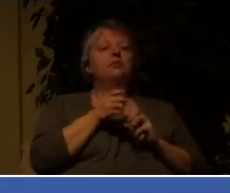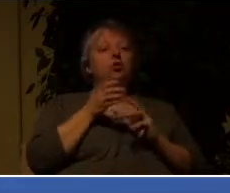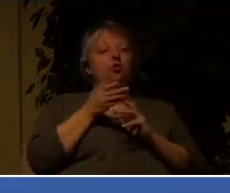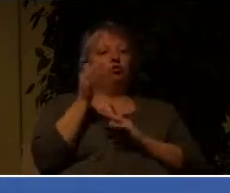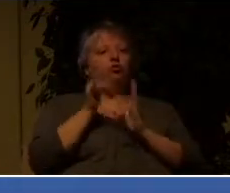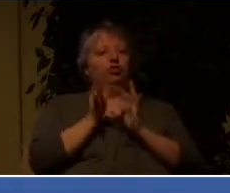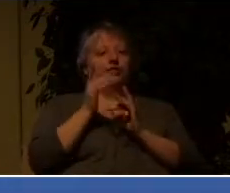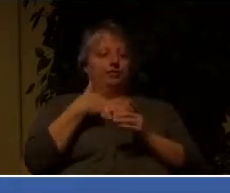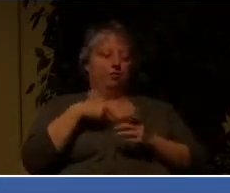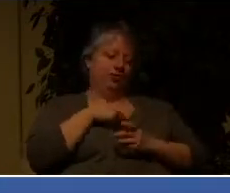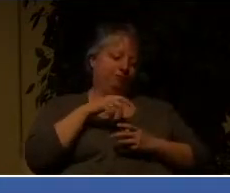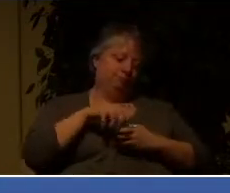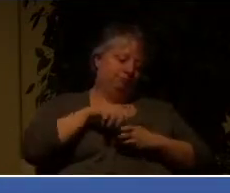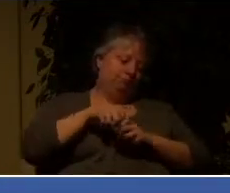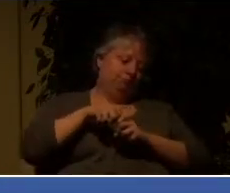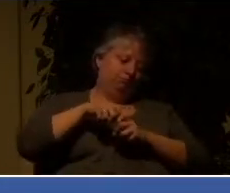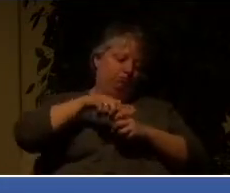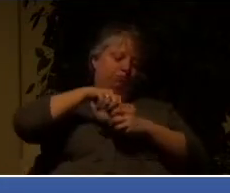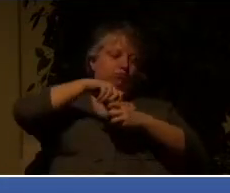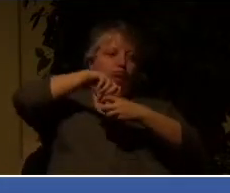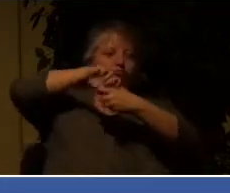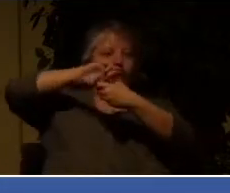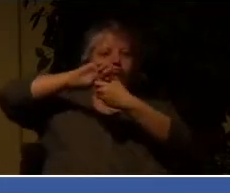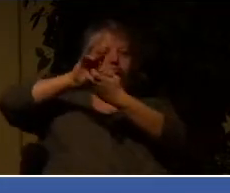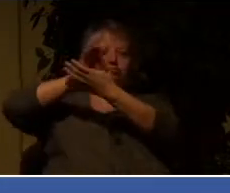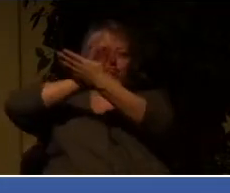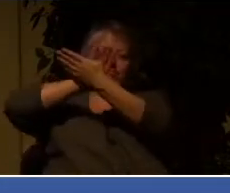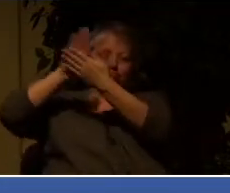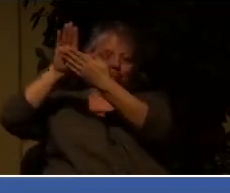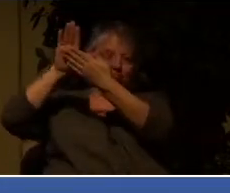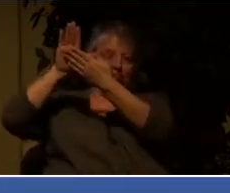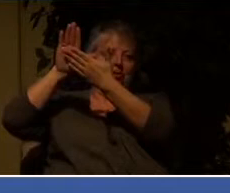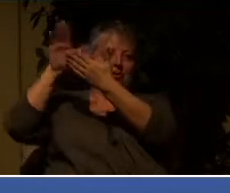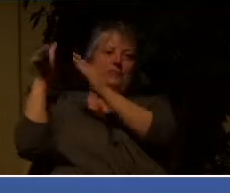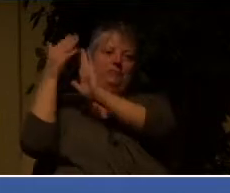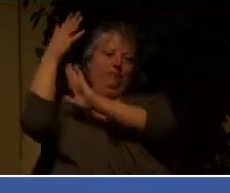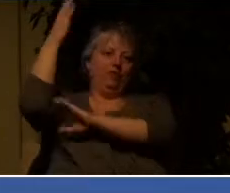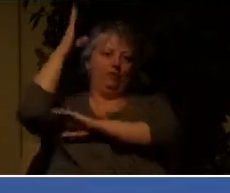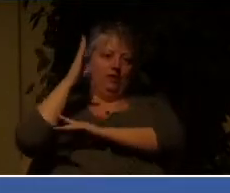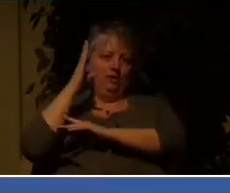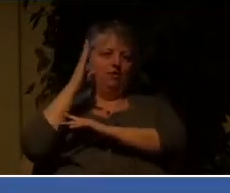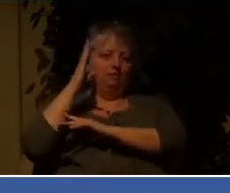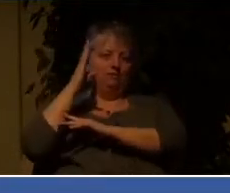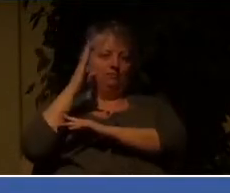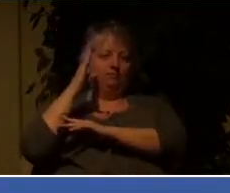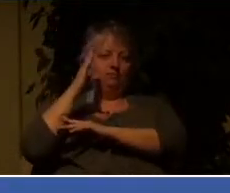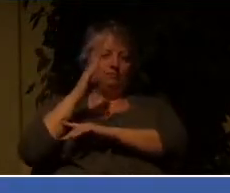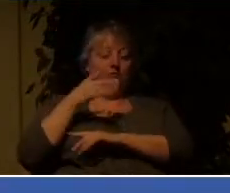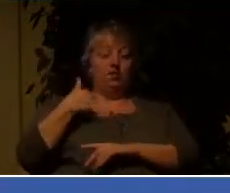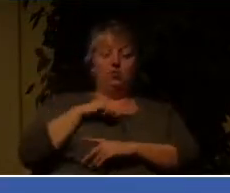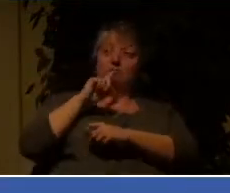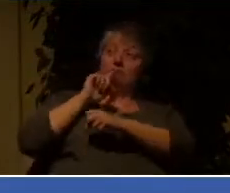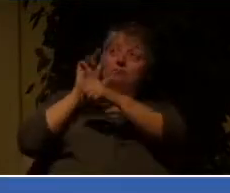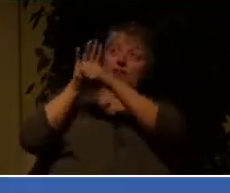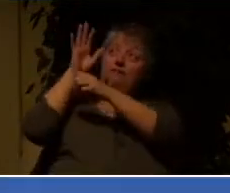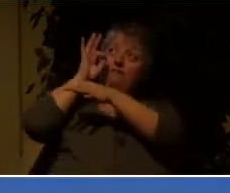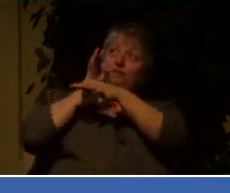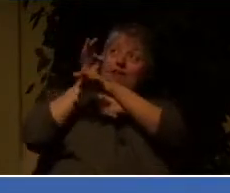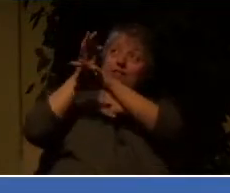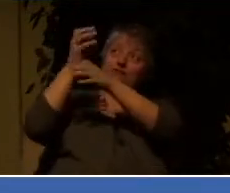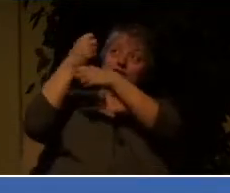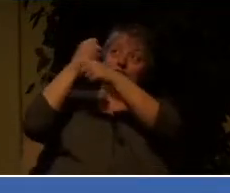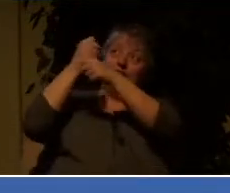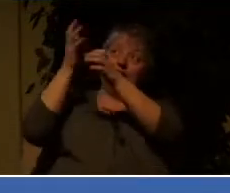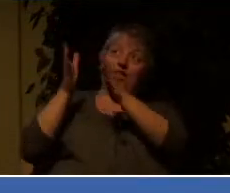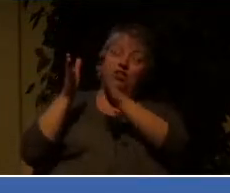better what you need than you do. And committing ourselves to a faithful creator is allowing him to do